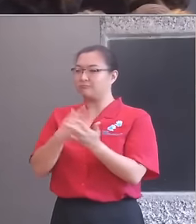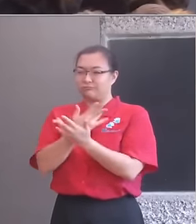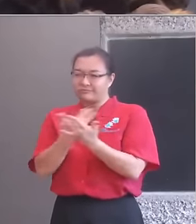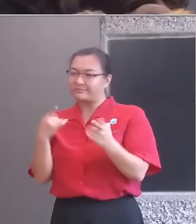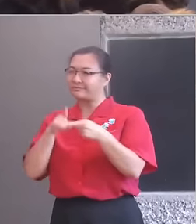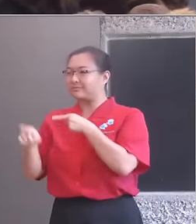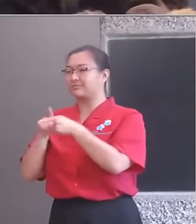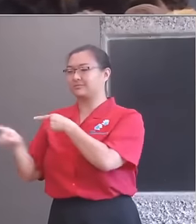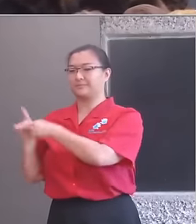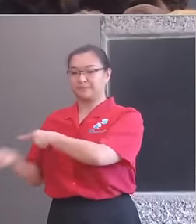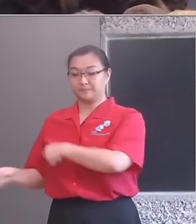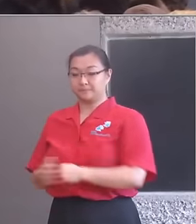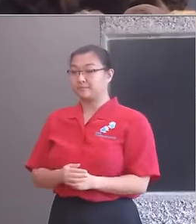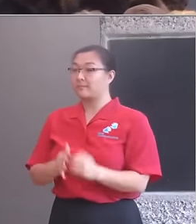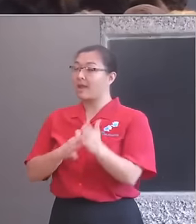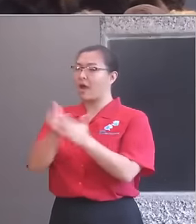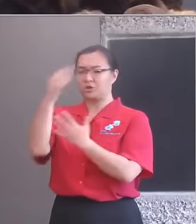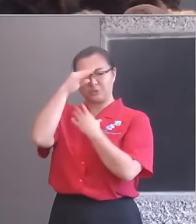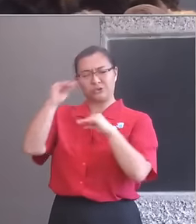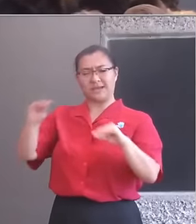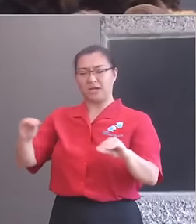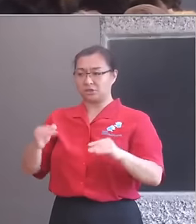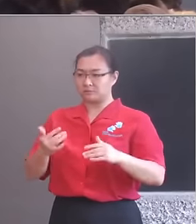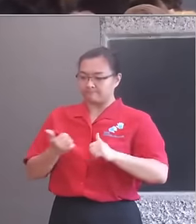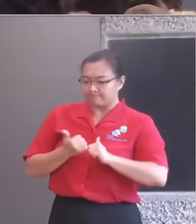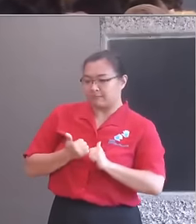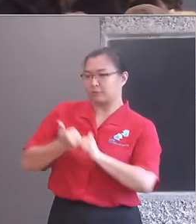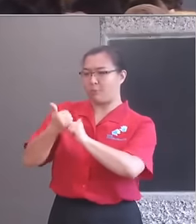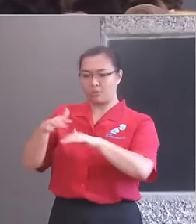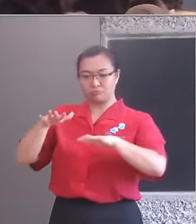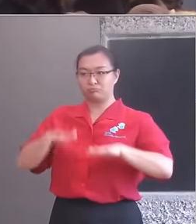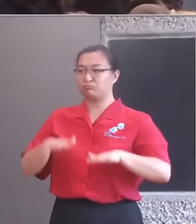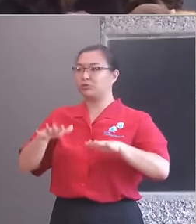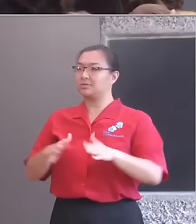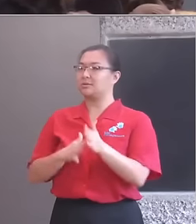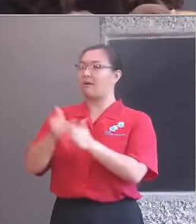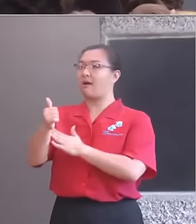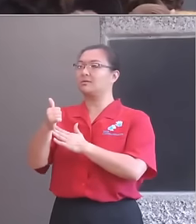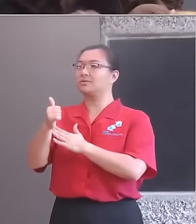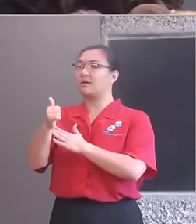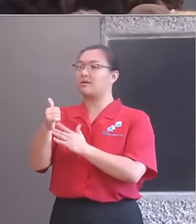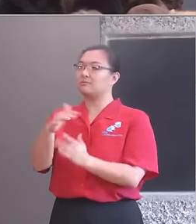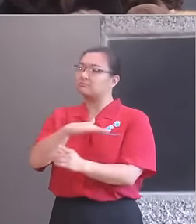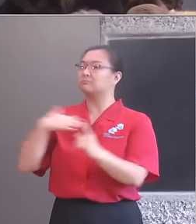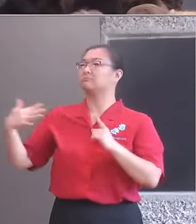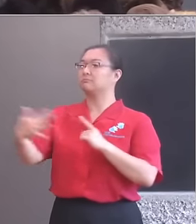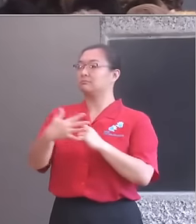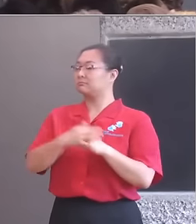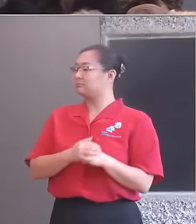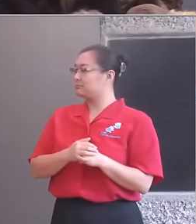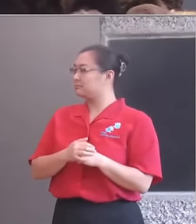upholding Britain's cultural and economic health, employing 1.7 million people and adding £77 billion